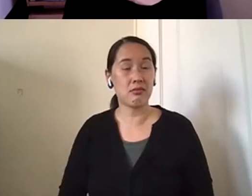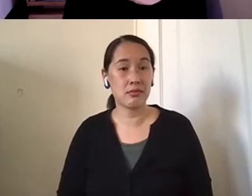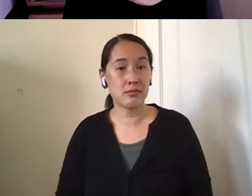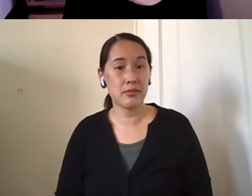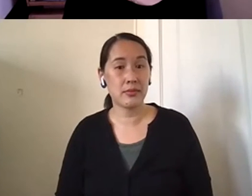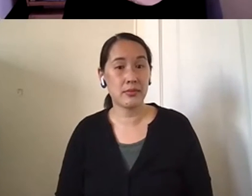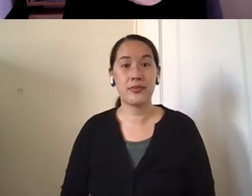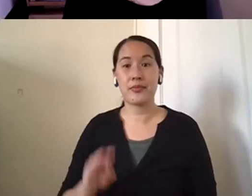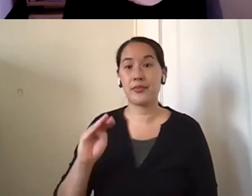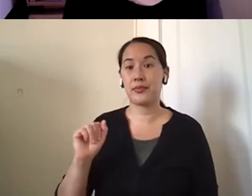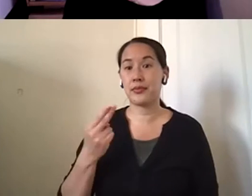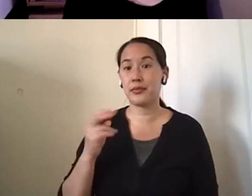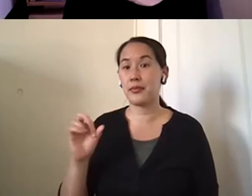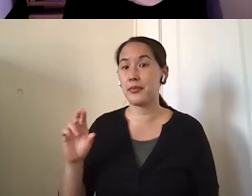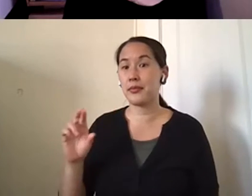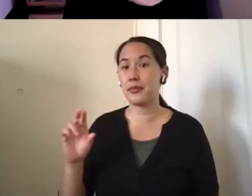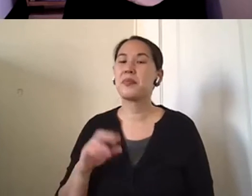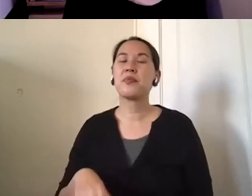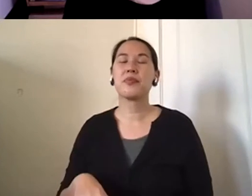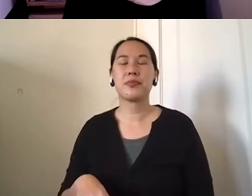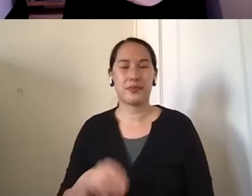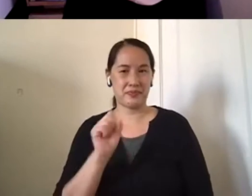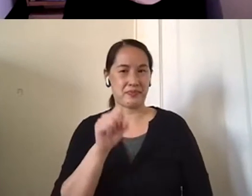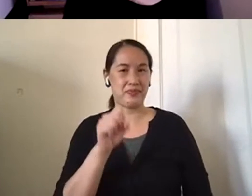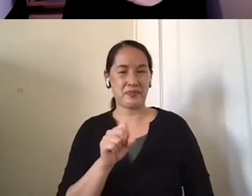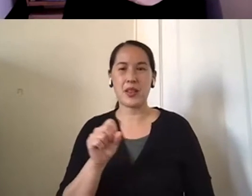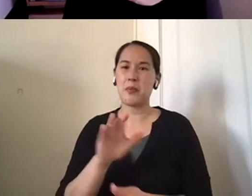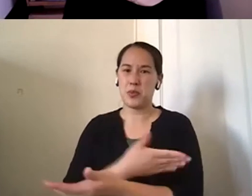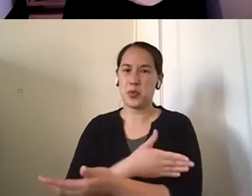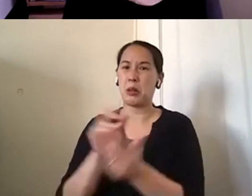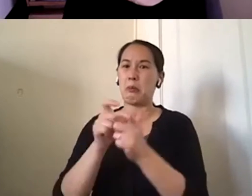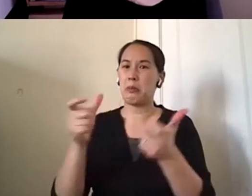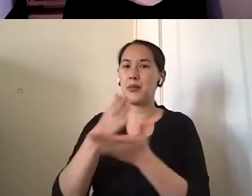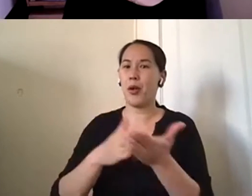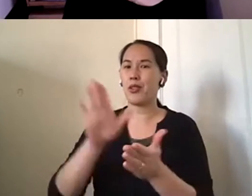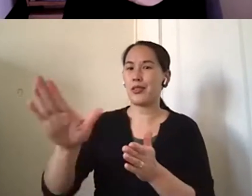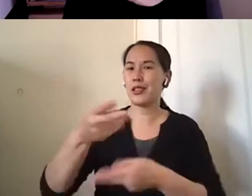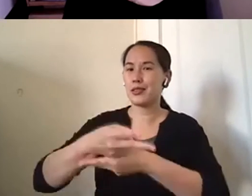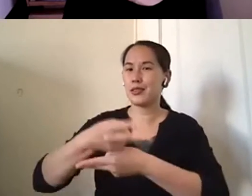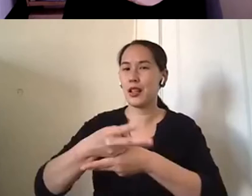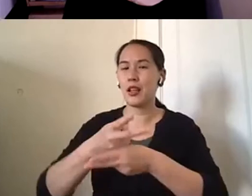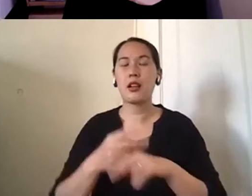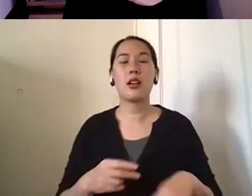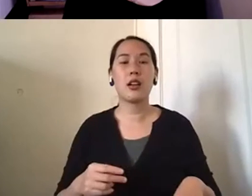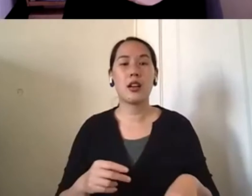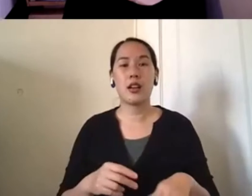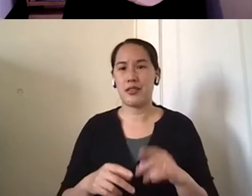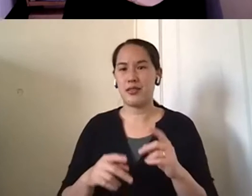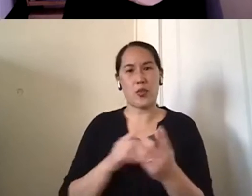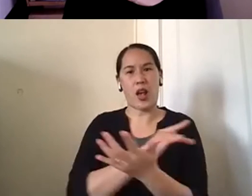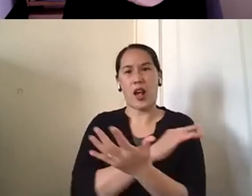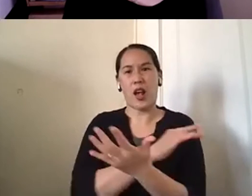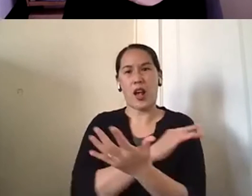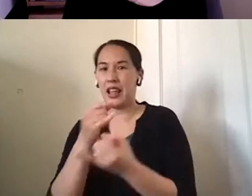Yeah. Um, so music was a big part of his care. And, um, I think I mentioned like right to the end stages. He loved